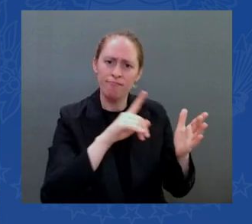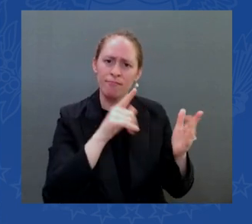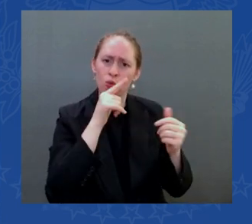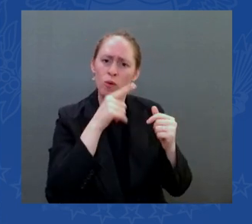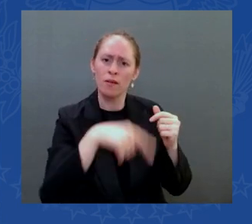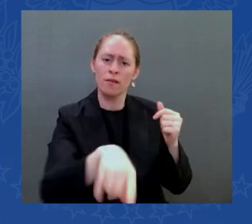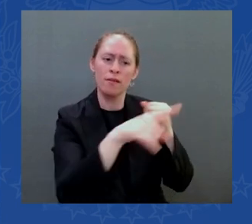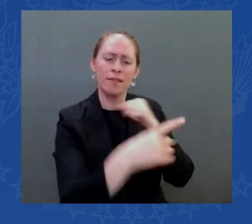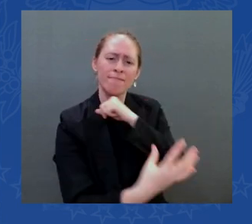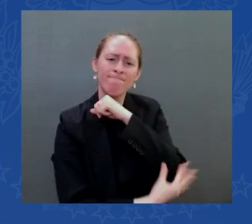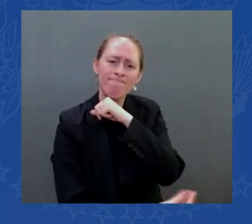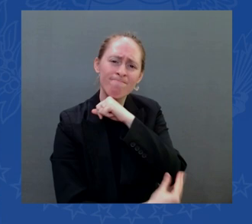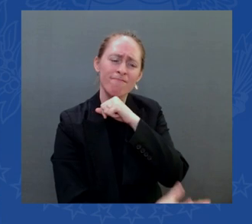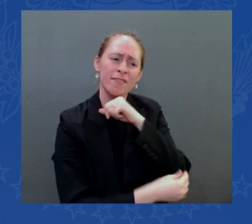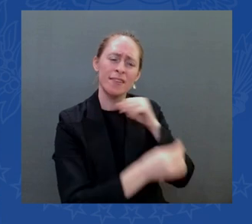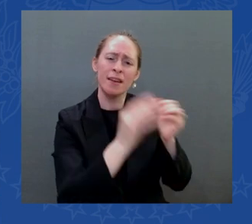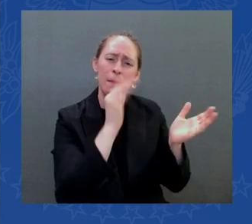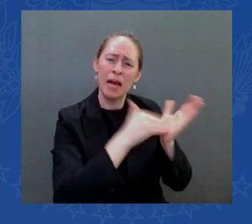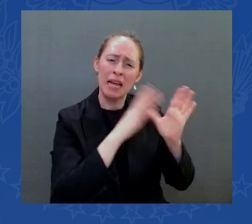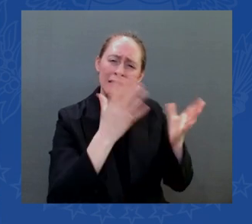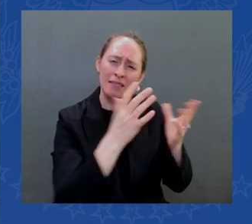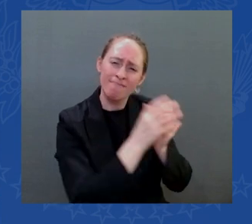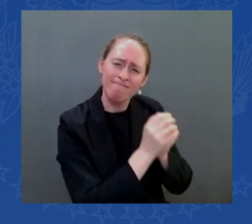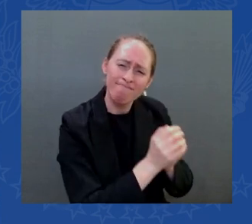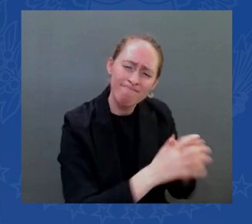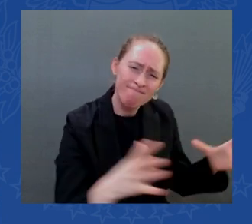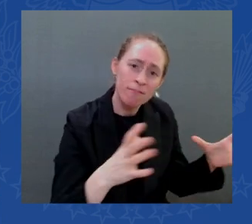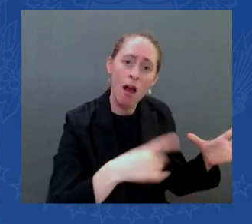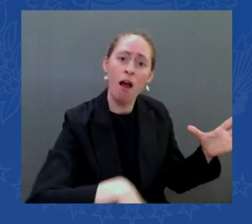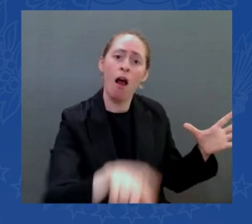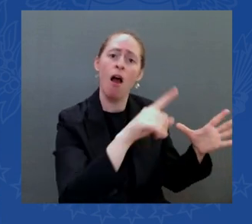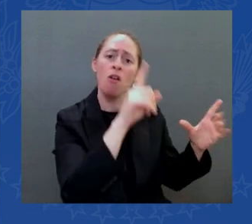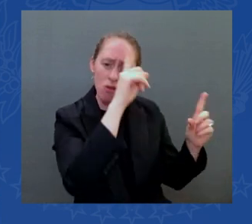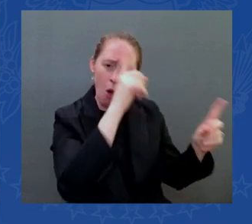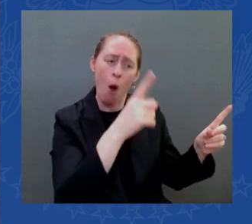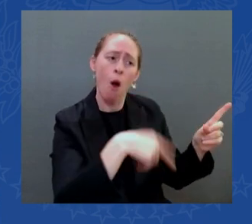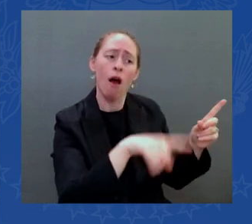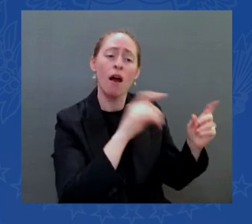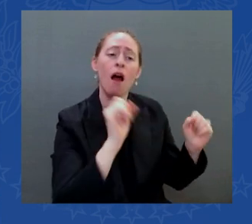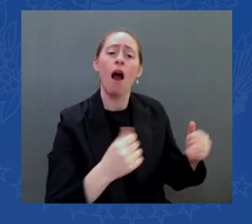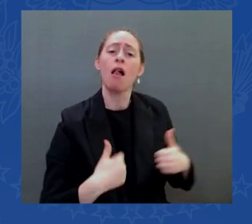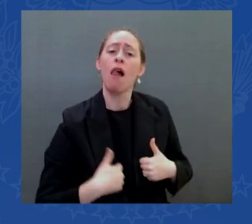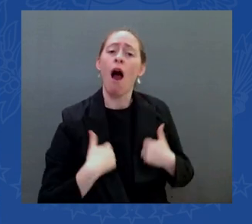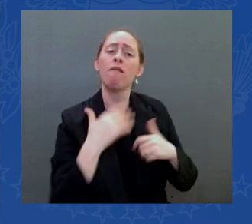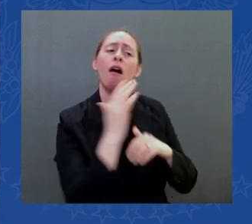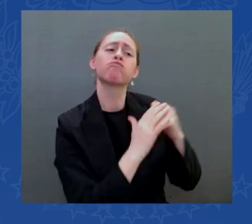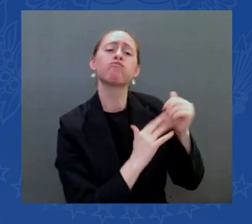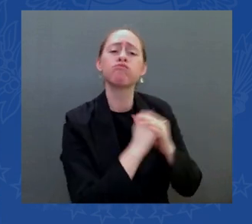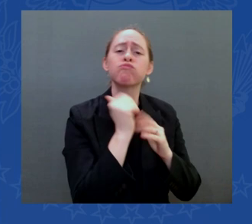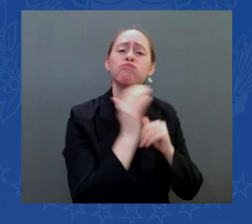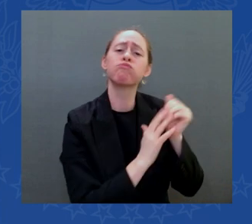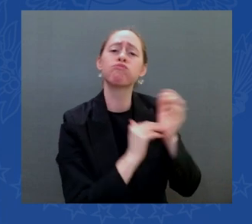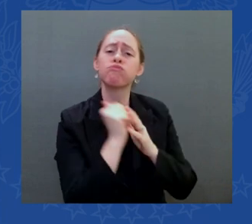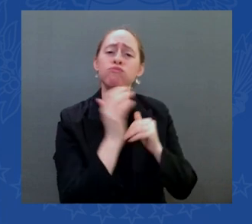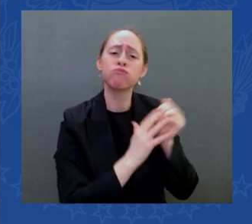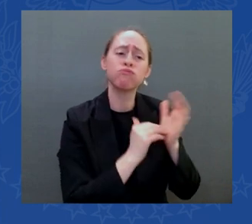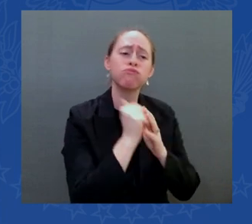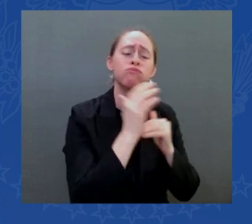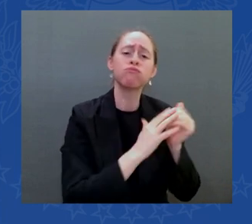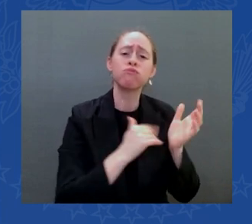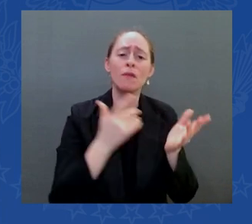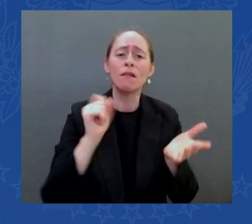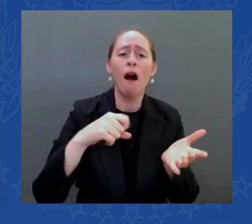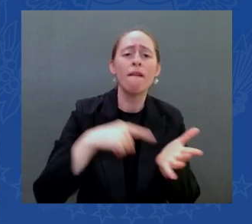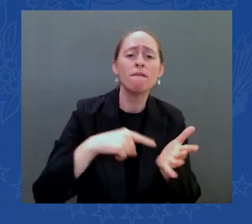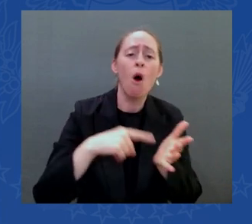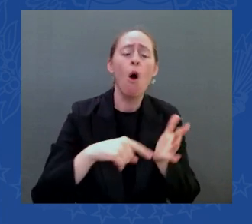and the middle class has a little bit of breathing room i grew up in a household where we lived in a split level home three